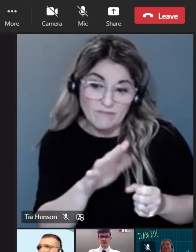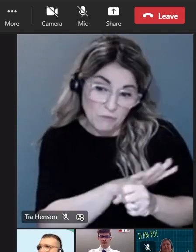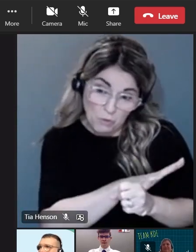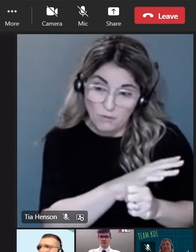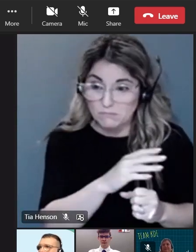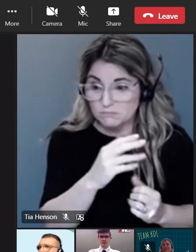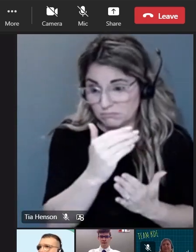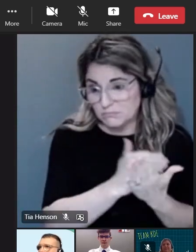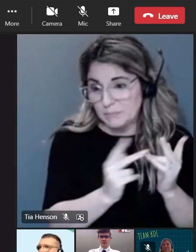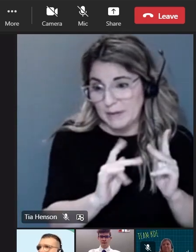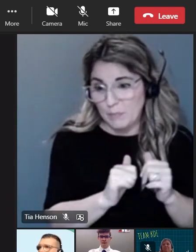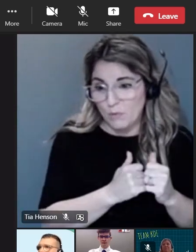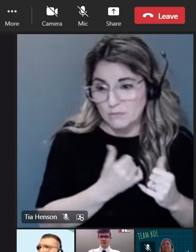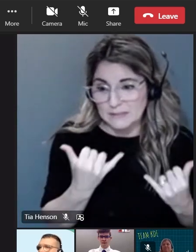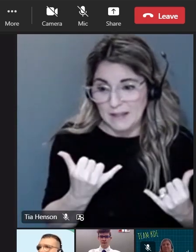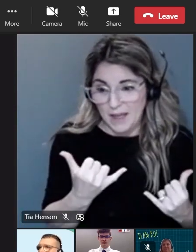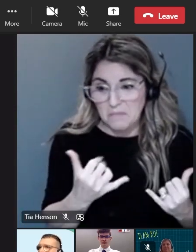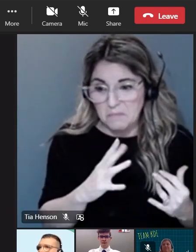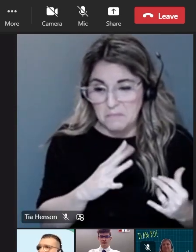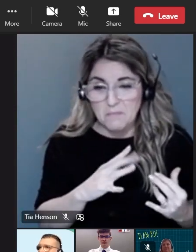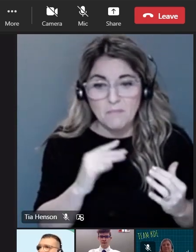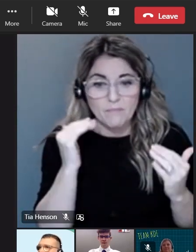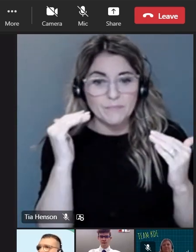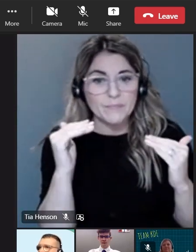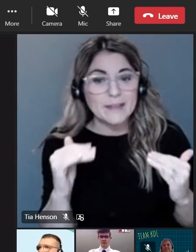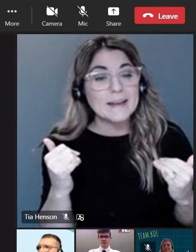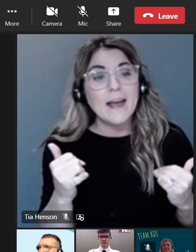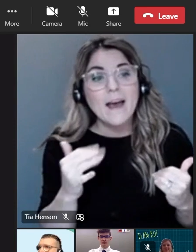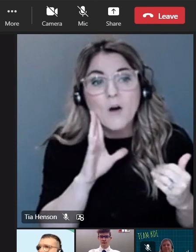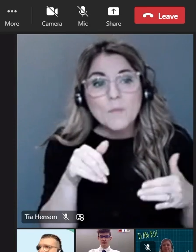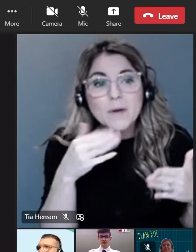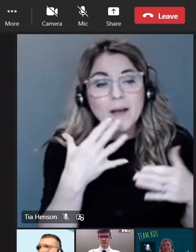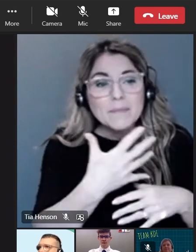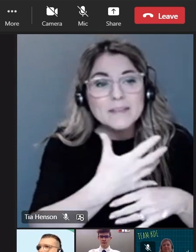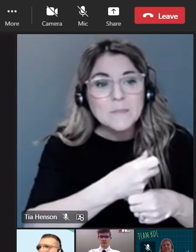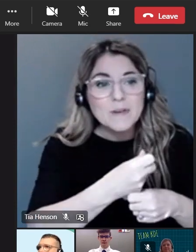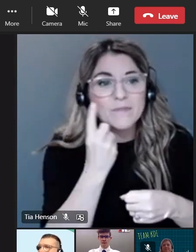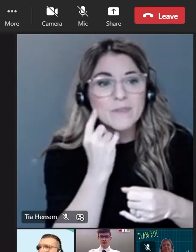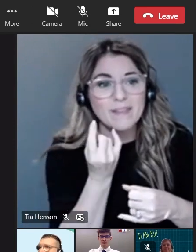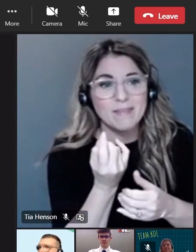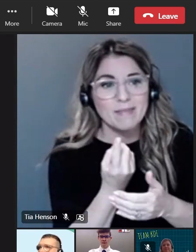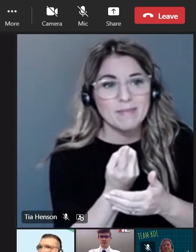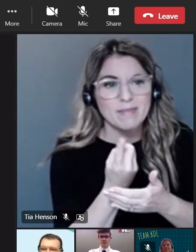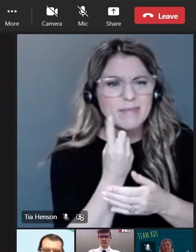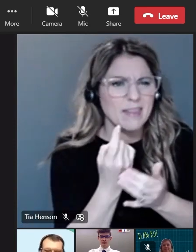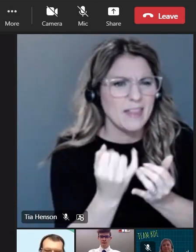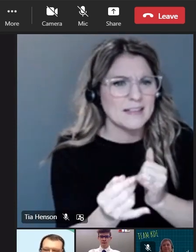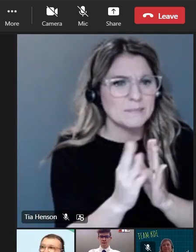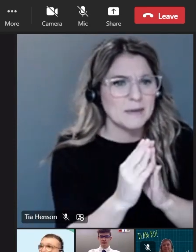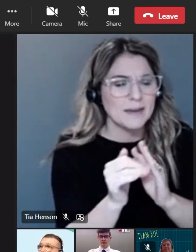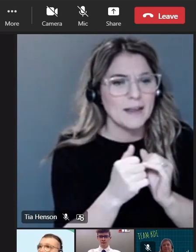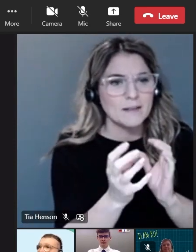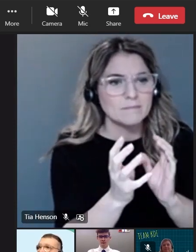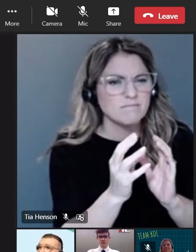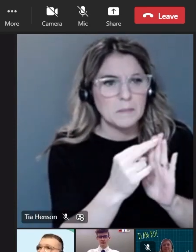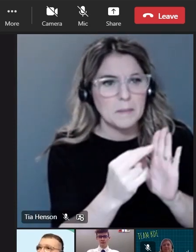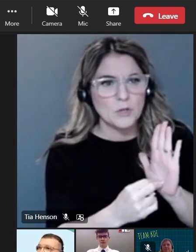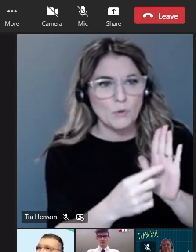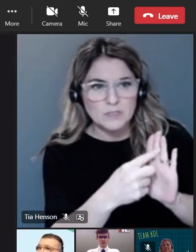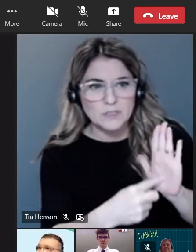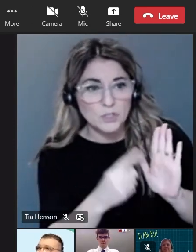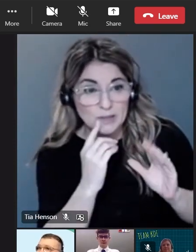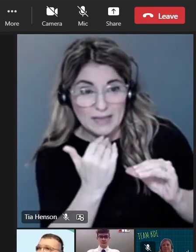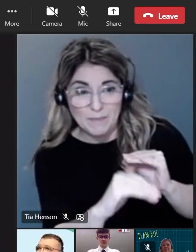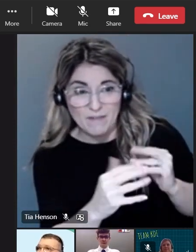roster. The next thing I wanted to do is just quickly bring up the summary from the last minute, from the last meeting. You all should have those in your